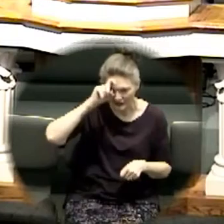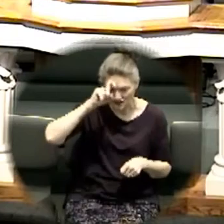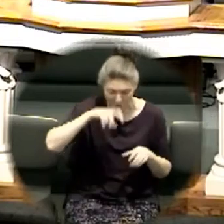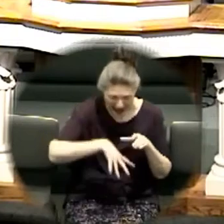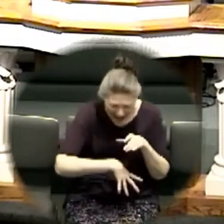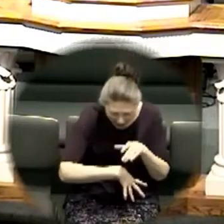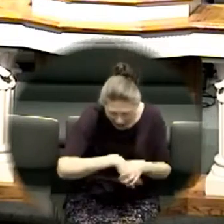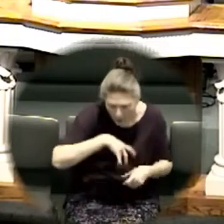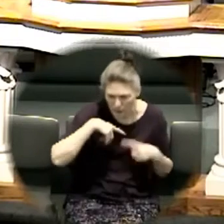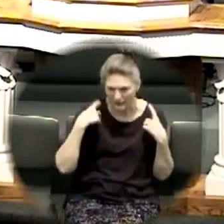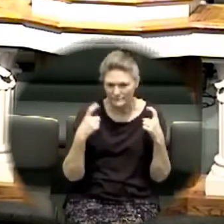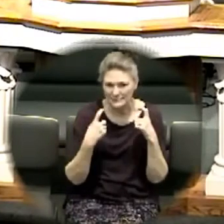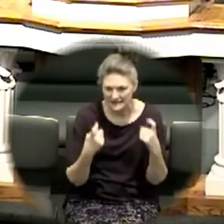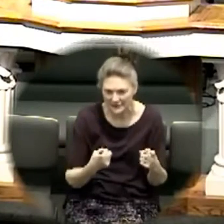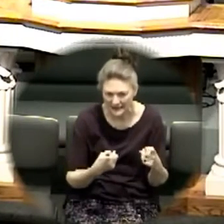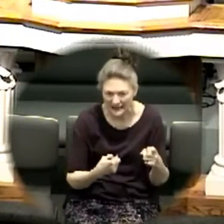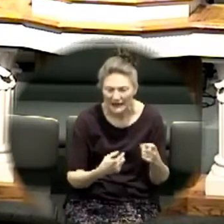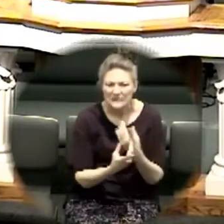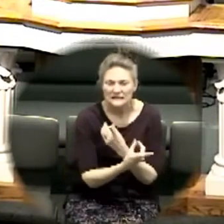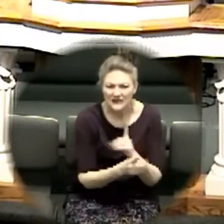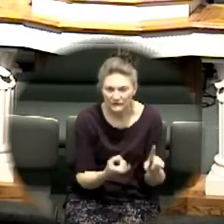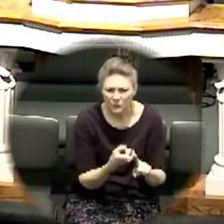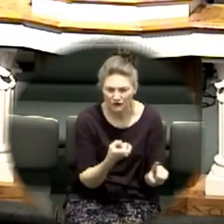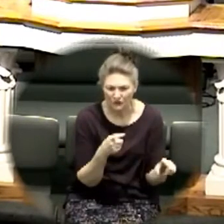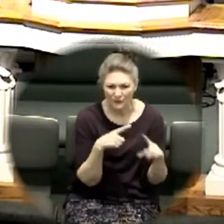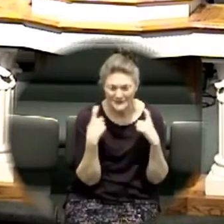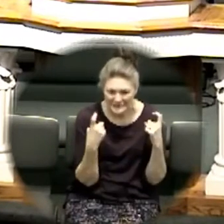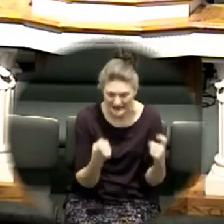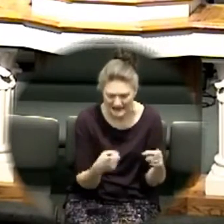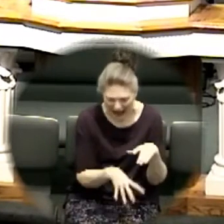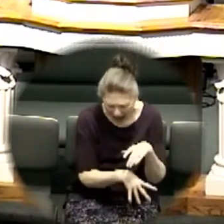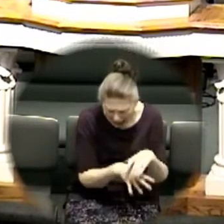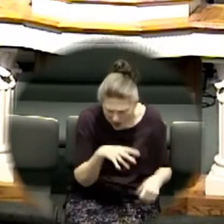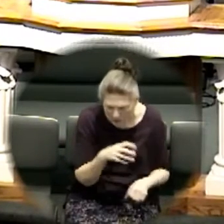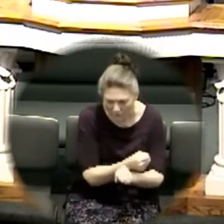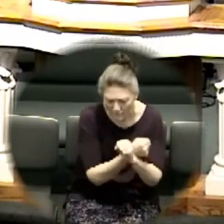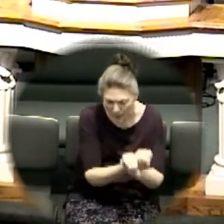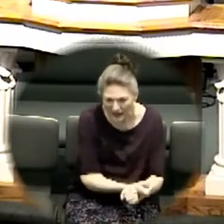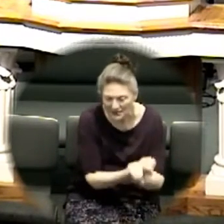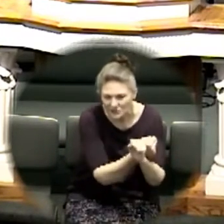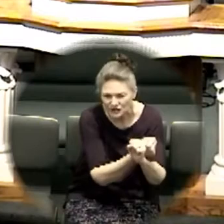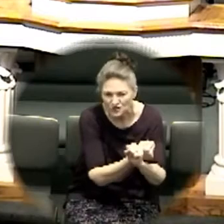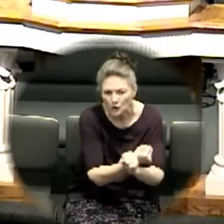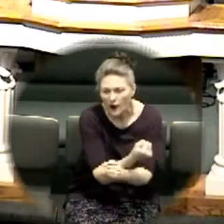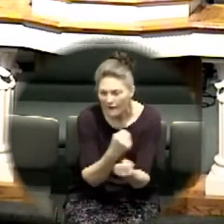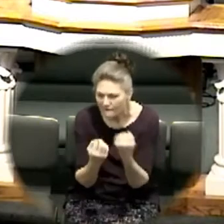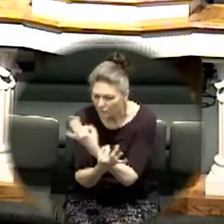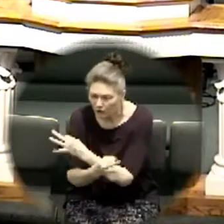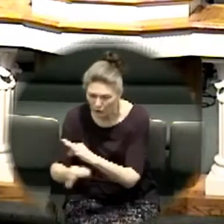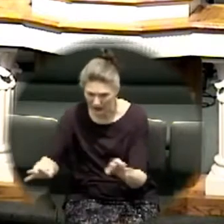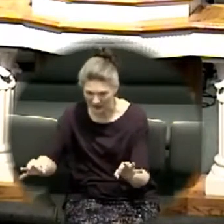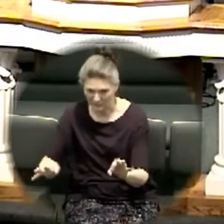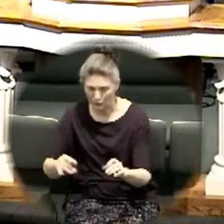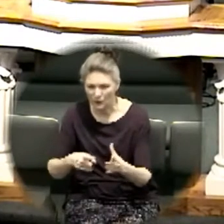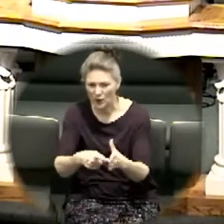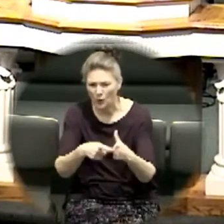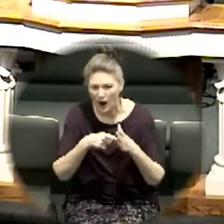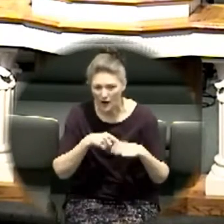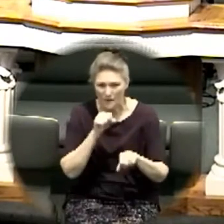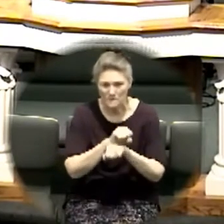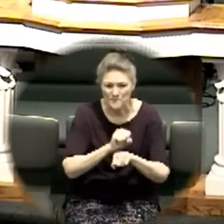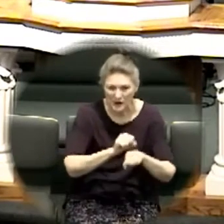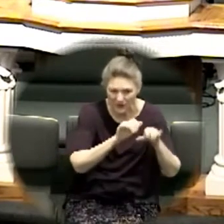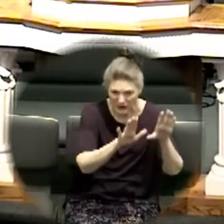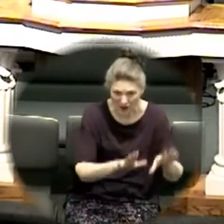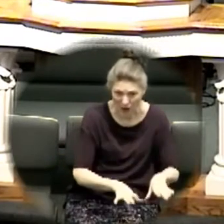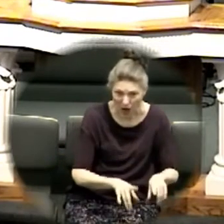you away from sin to get you delivered to get you out of bondage into freedom it will take a miracle to get you out of